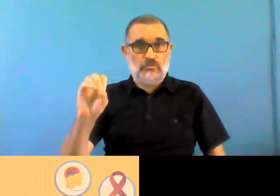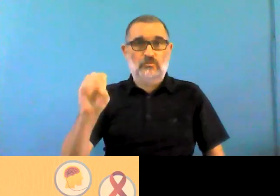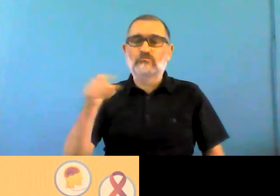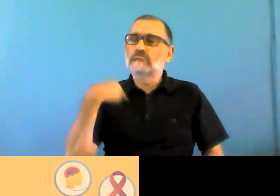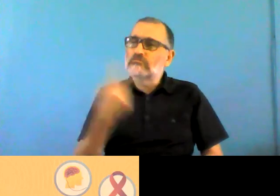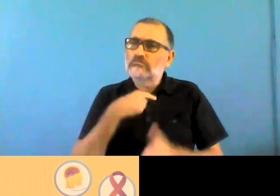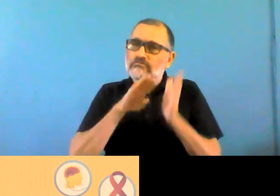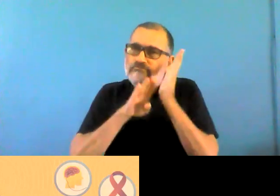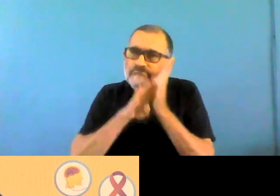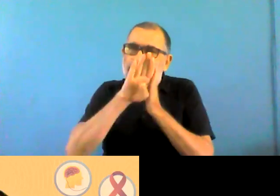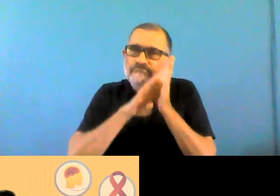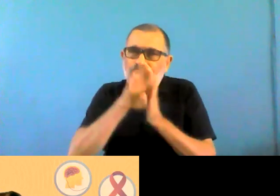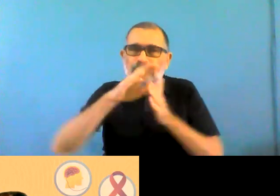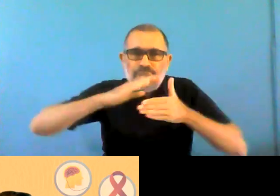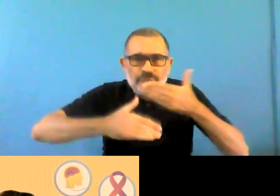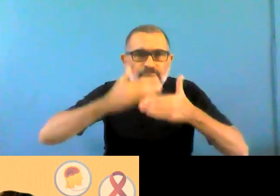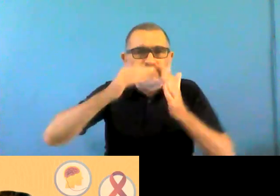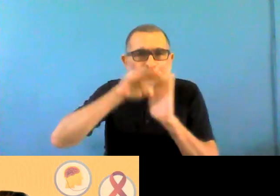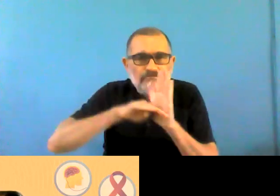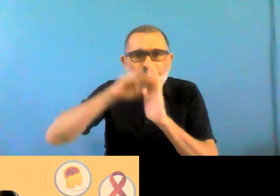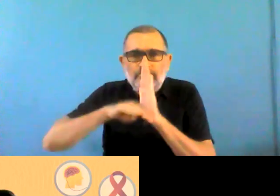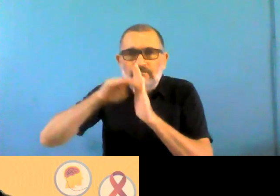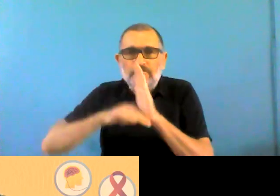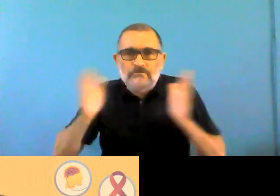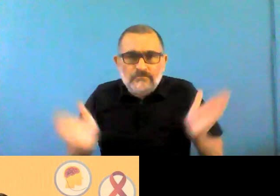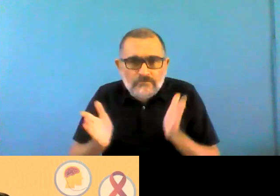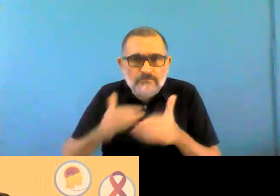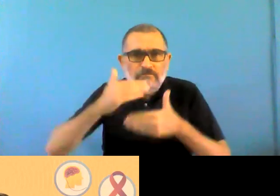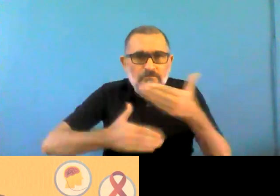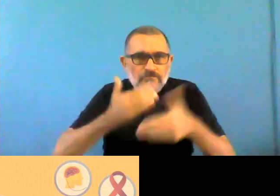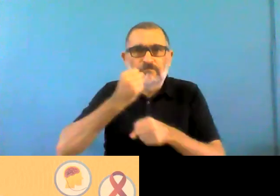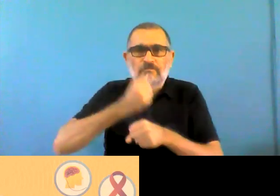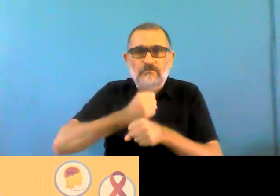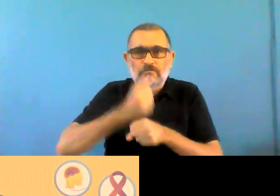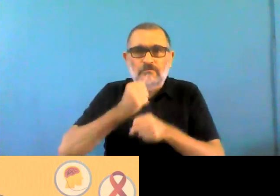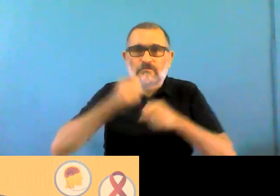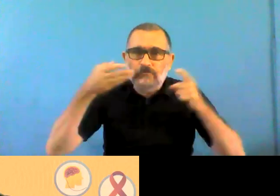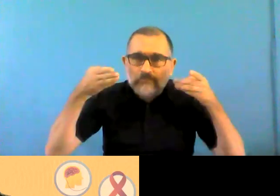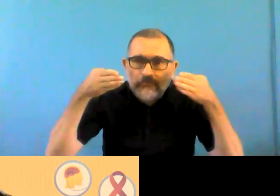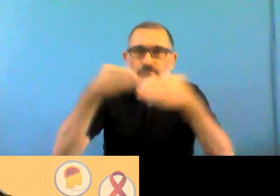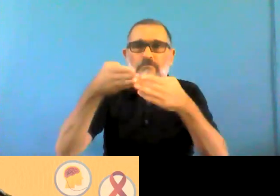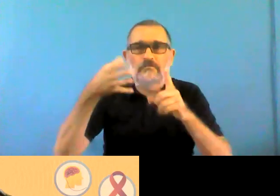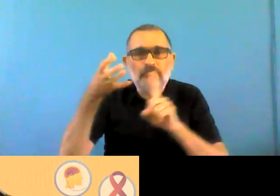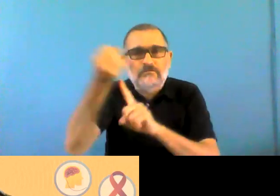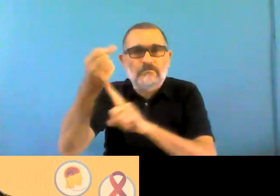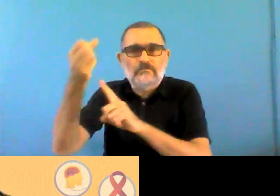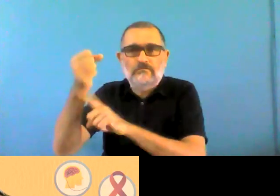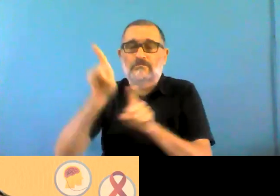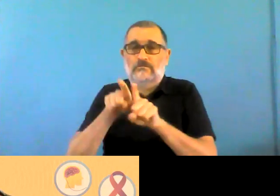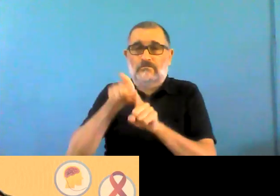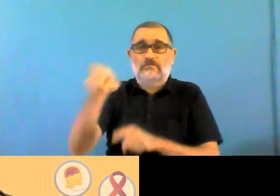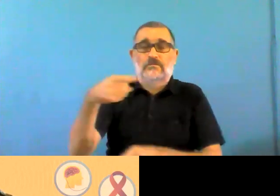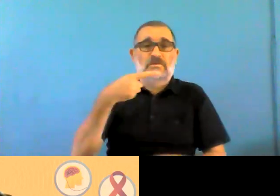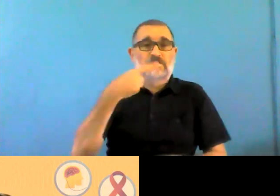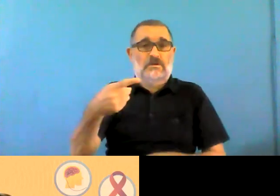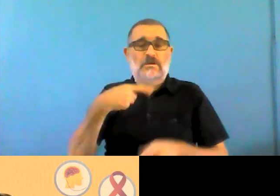at some of what you said. mean, we're definitely promoting community-based mental health services, but also some of